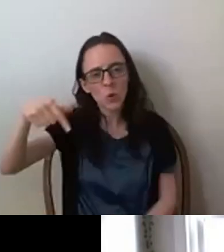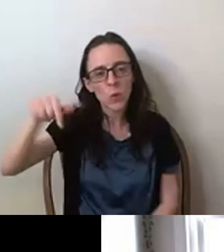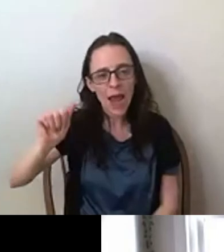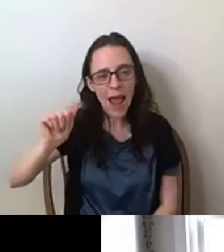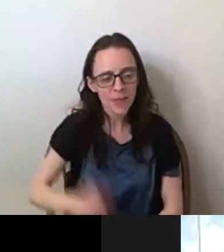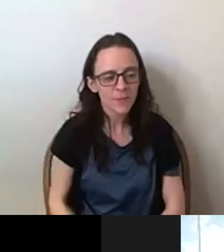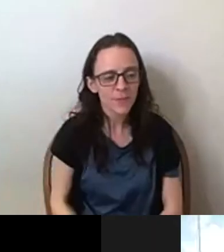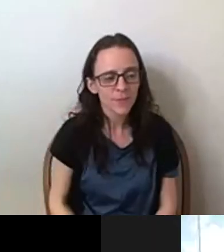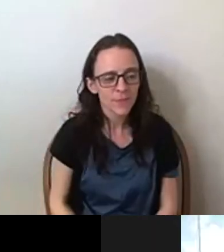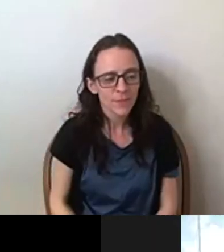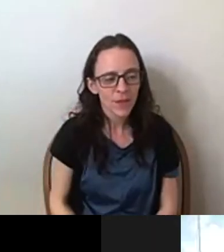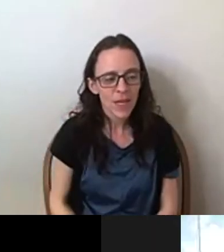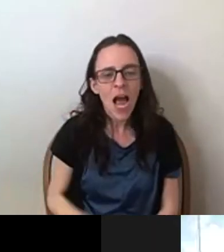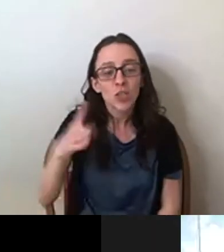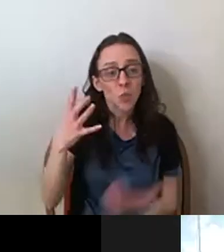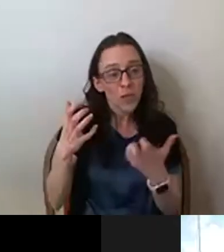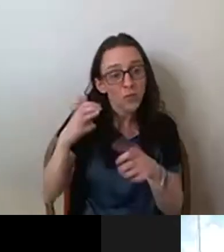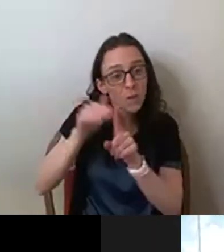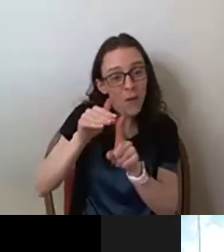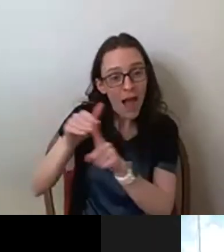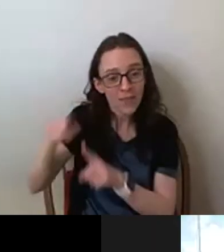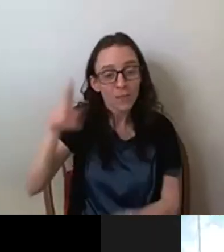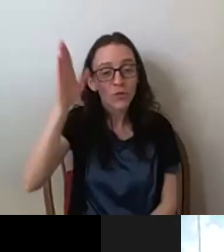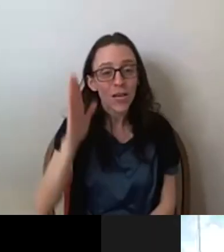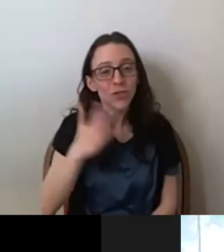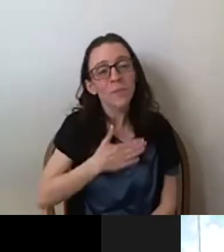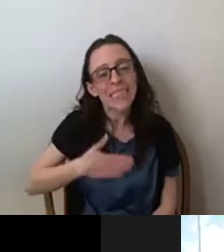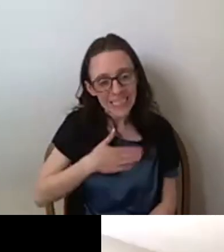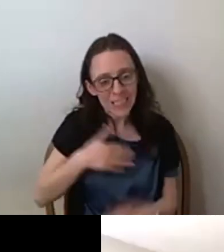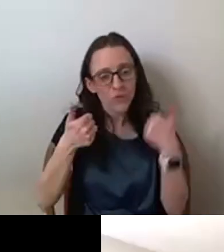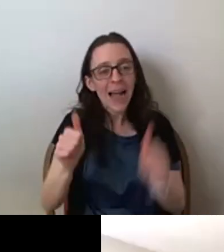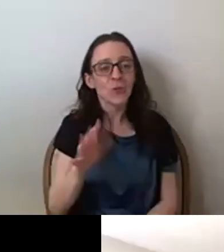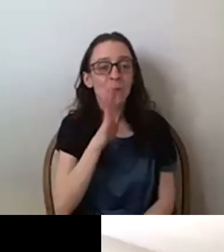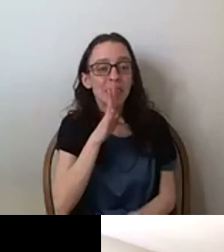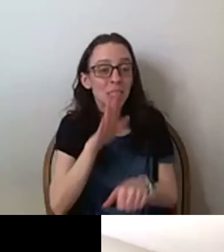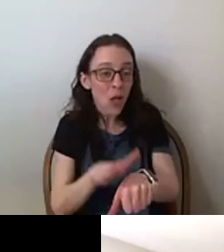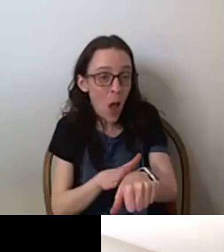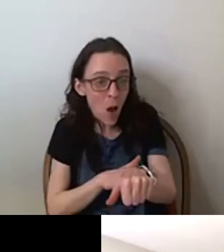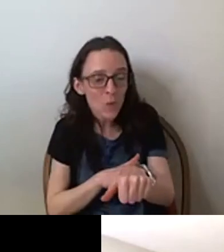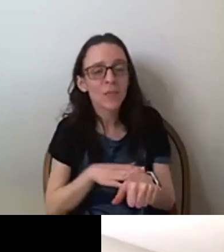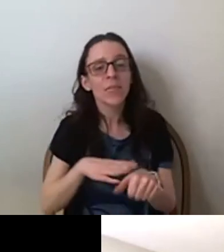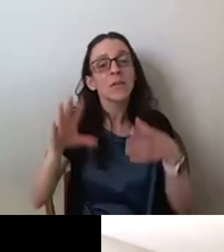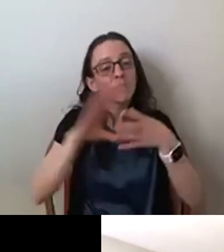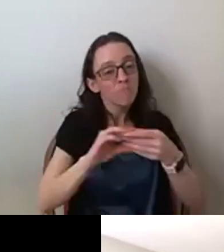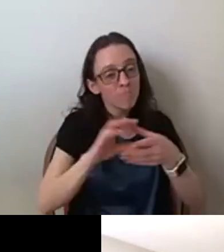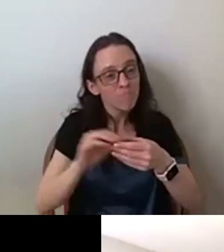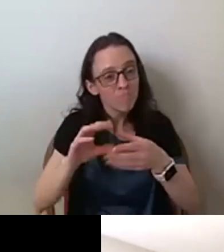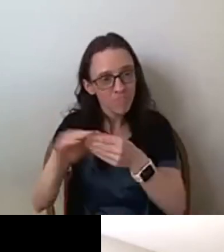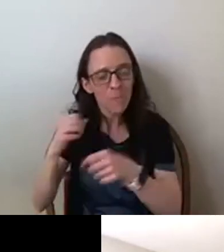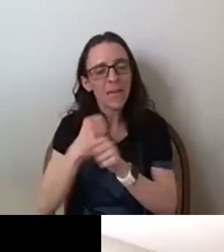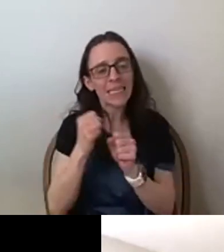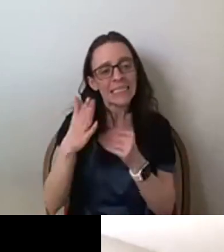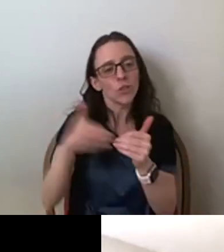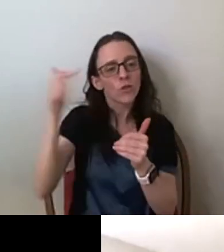that was very quick. We make sure to speak slowly, articulate so that everyone can follow along, please.